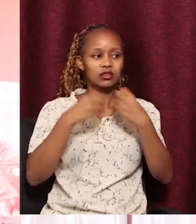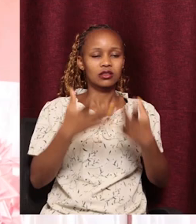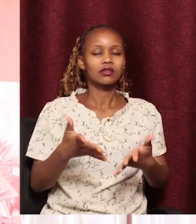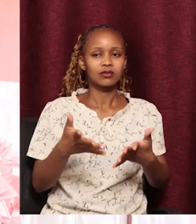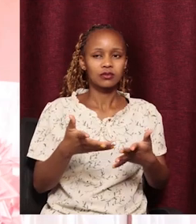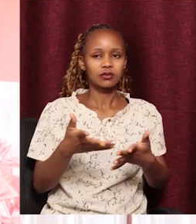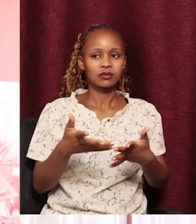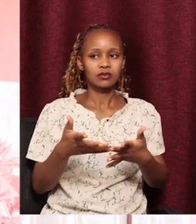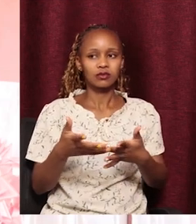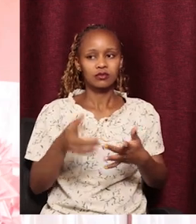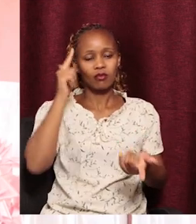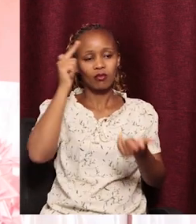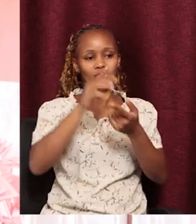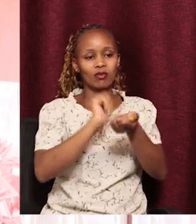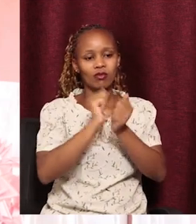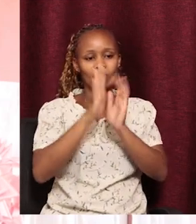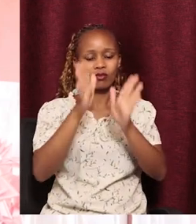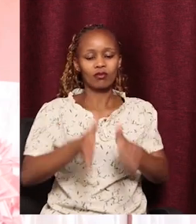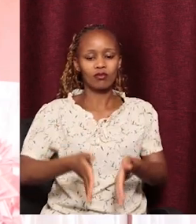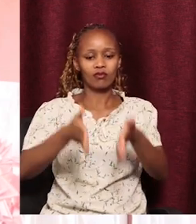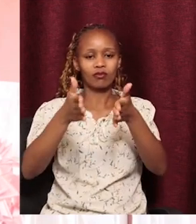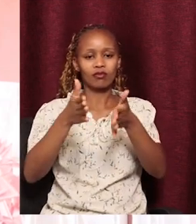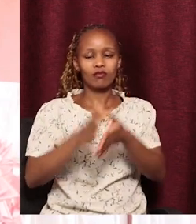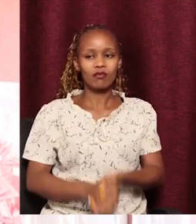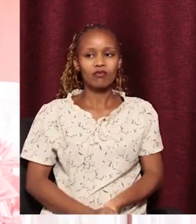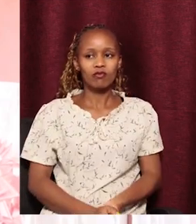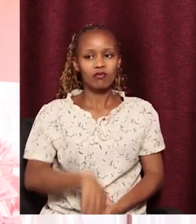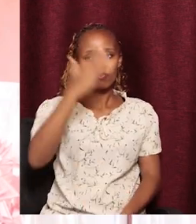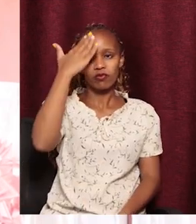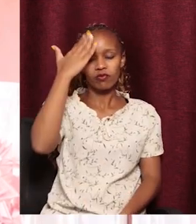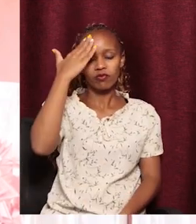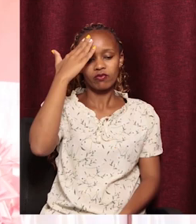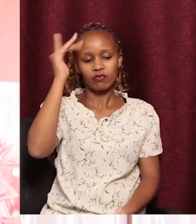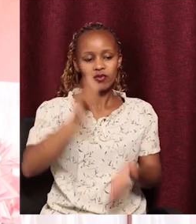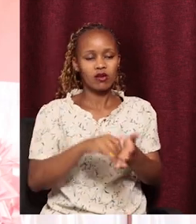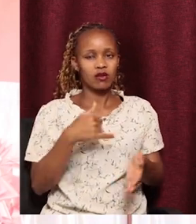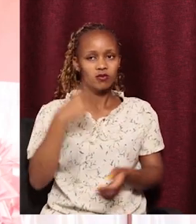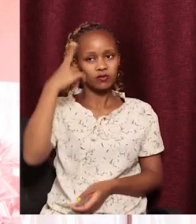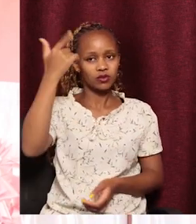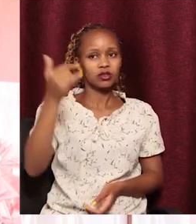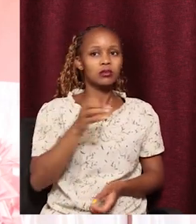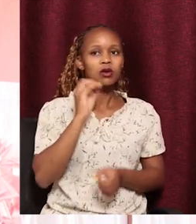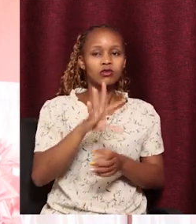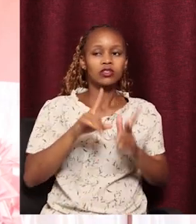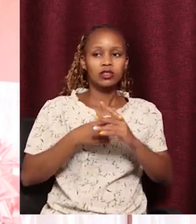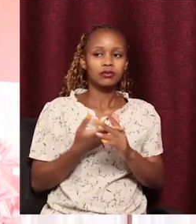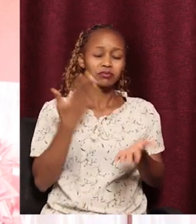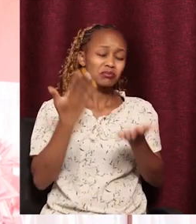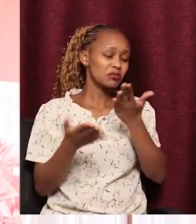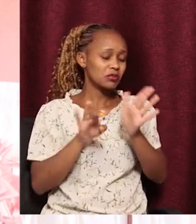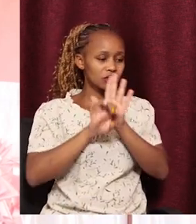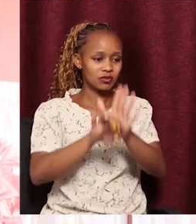destiny changers in your way. You realize that you had a dream of starting, for